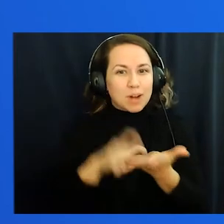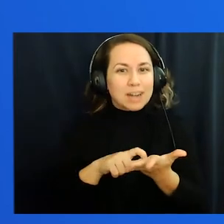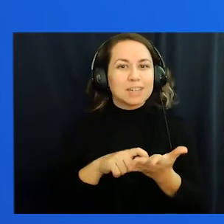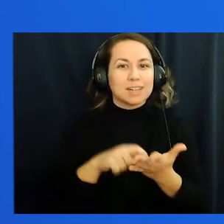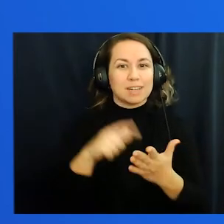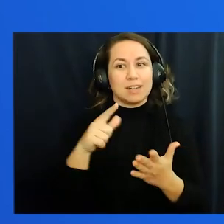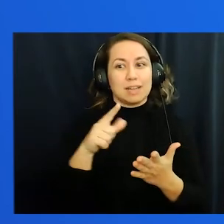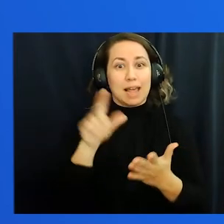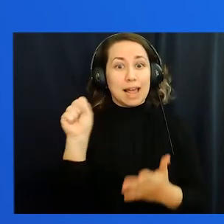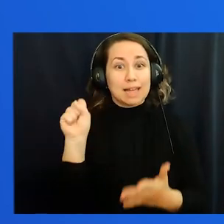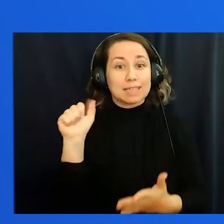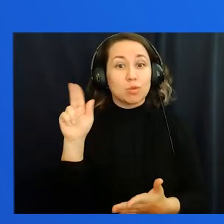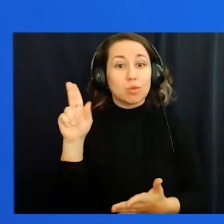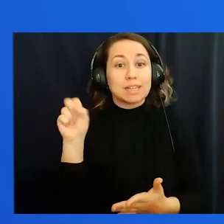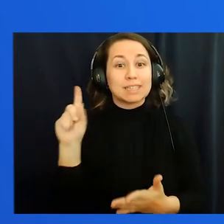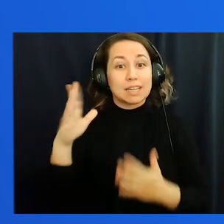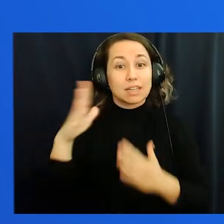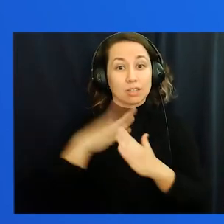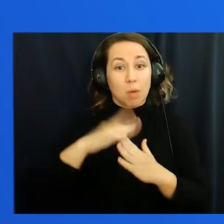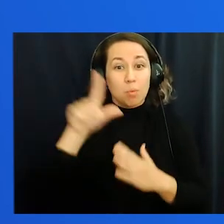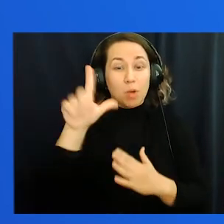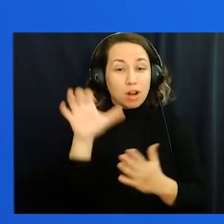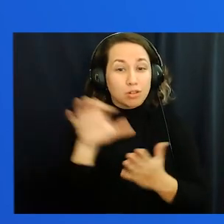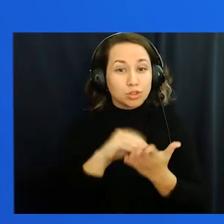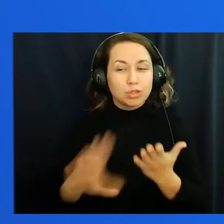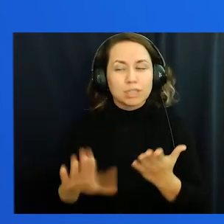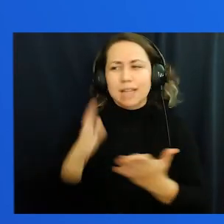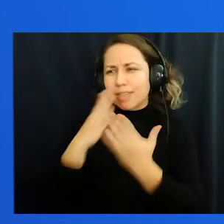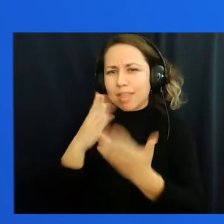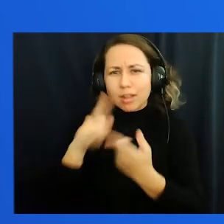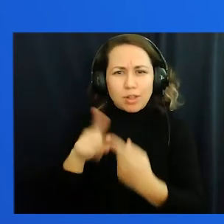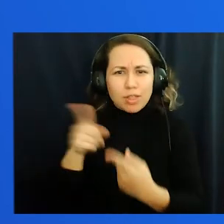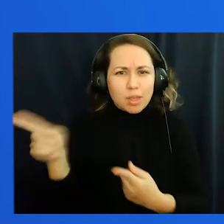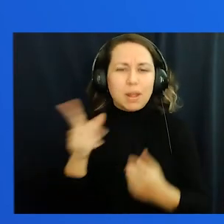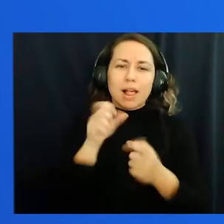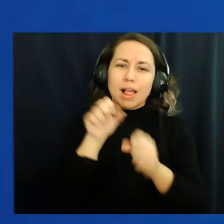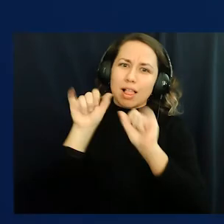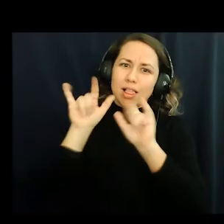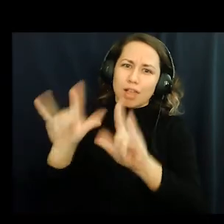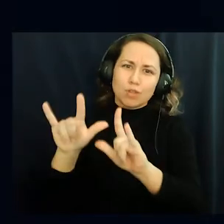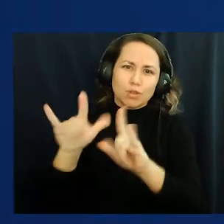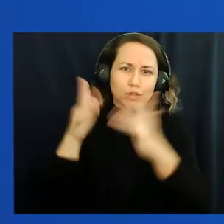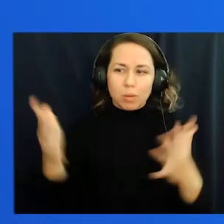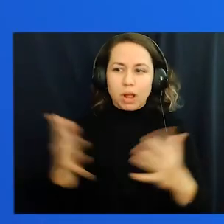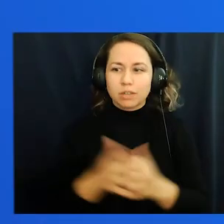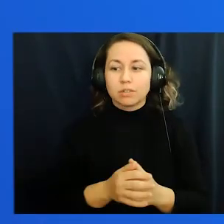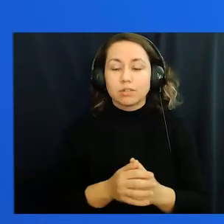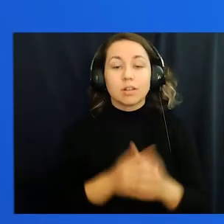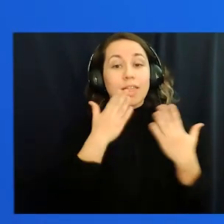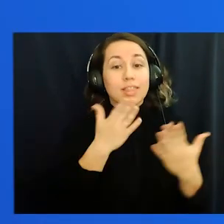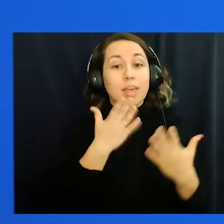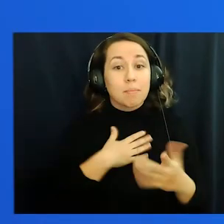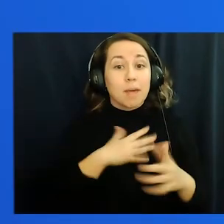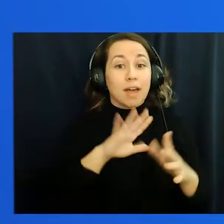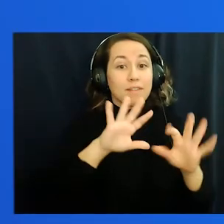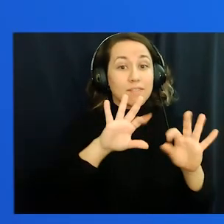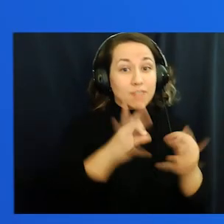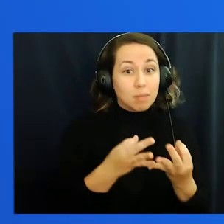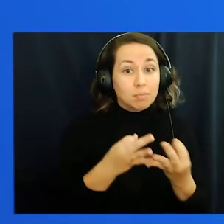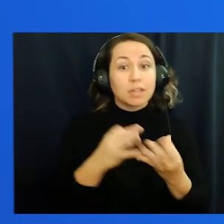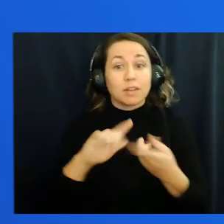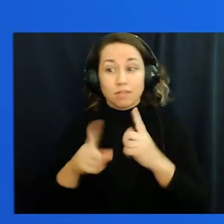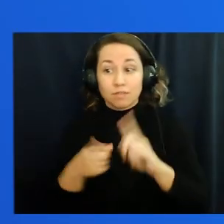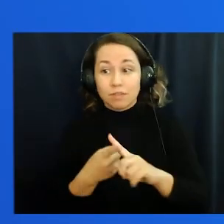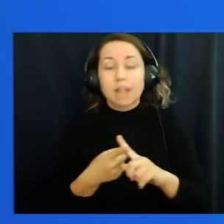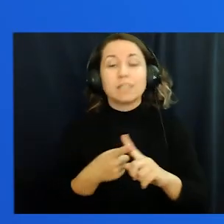SAUSD's top 100 student. I'd like to give all my thanks to them and I love them very much. I would like to thank my family, friends,